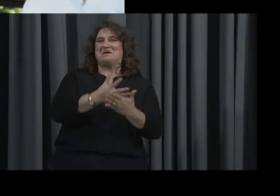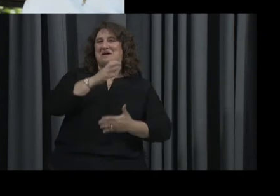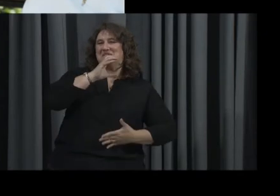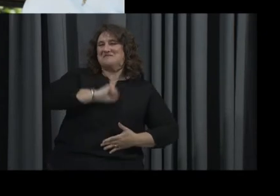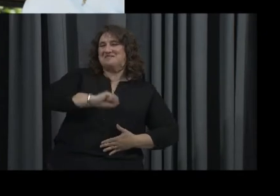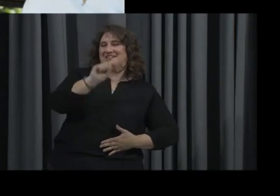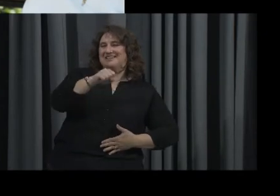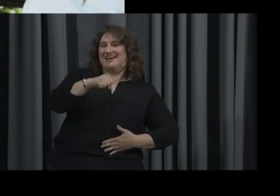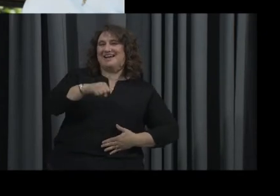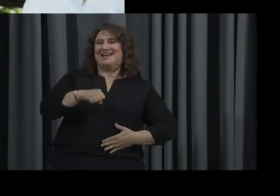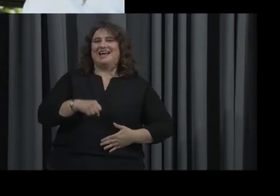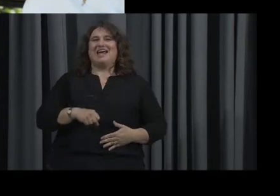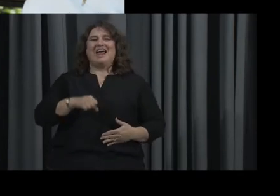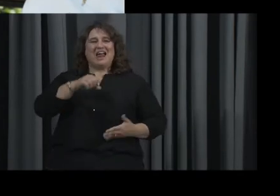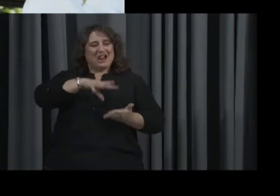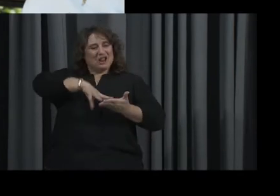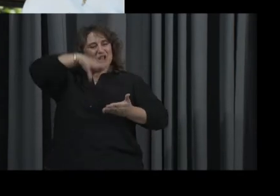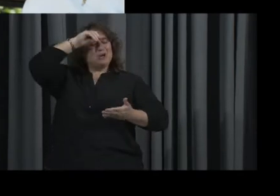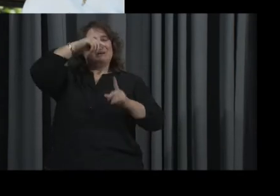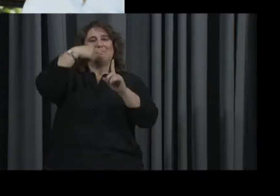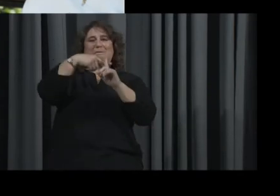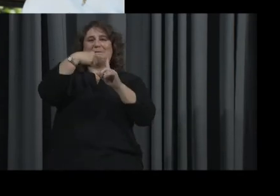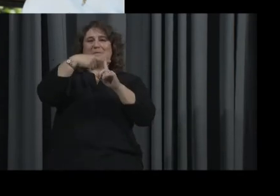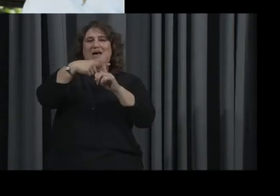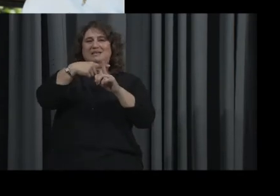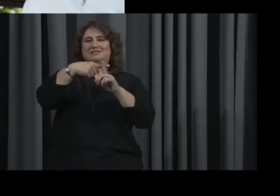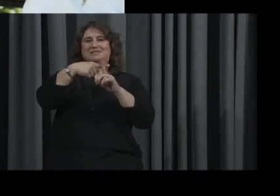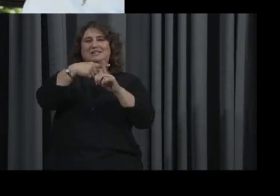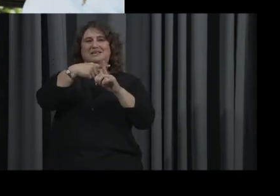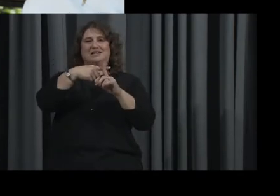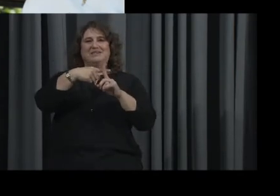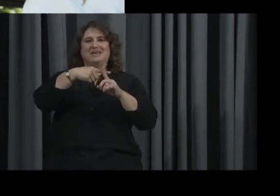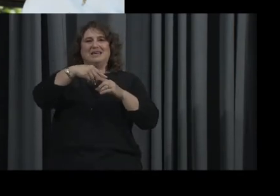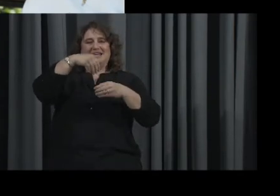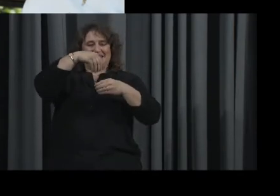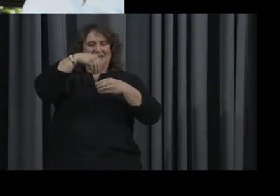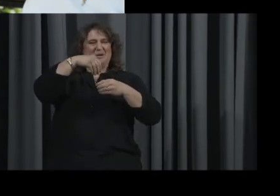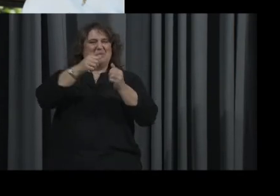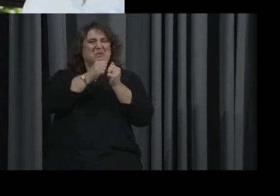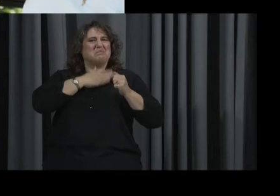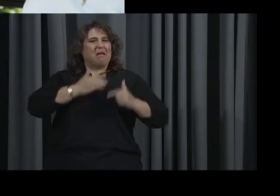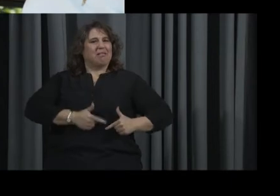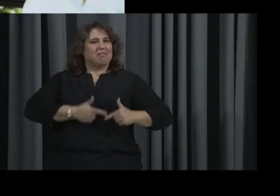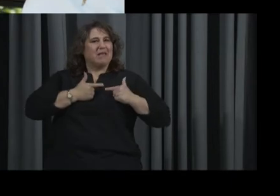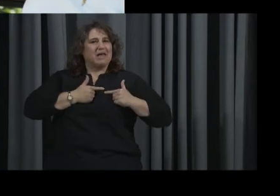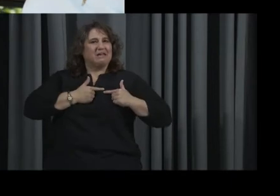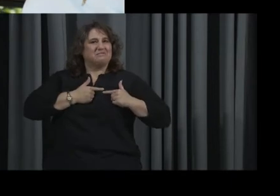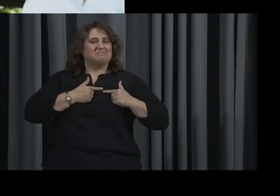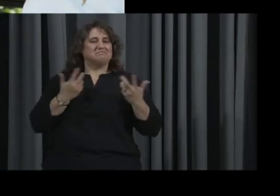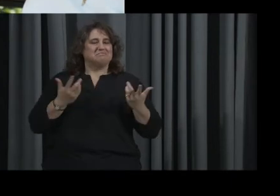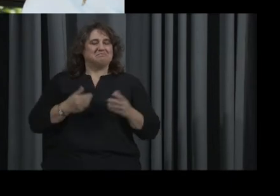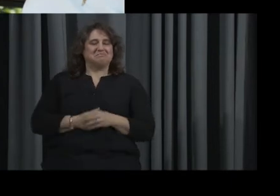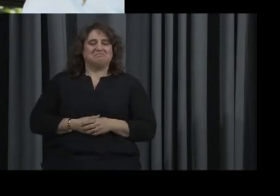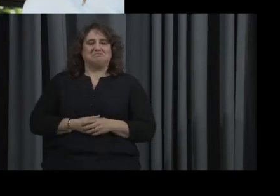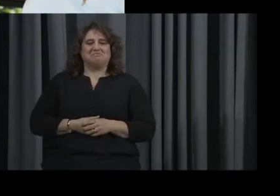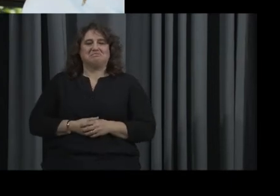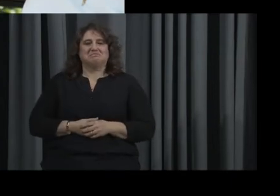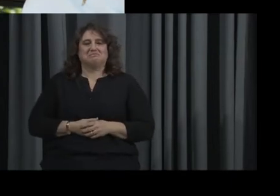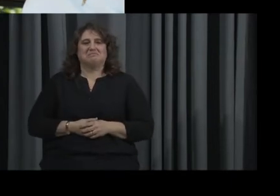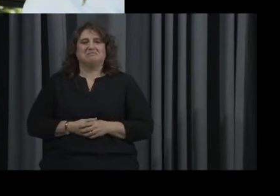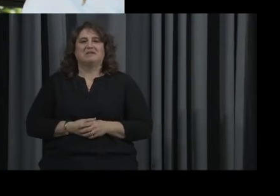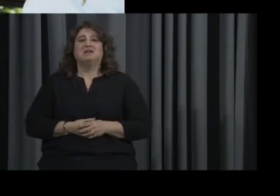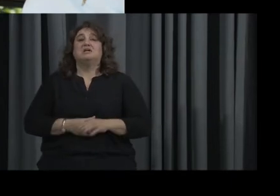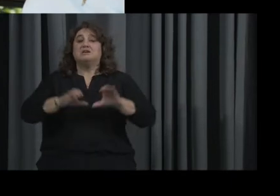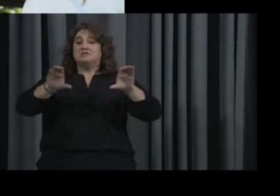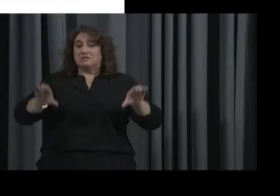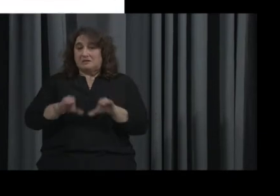And having, you know, finding the positive things in life and finding new activities and things. So, so in this